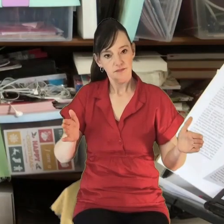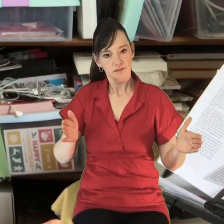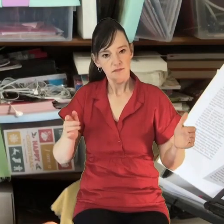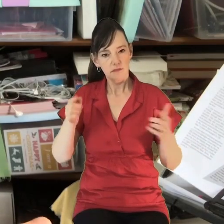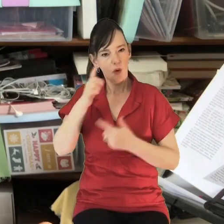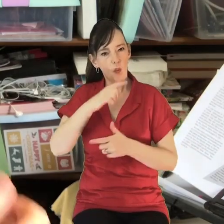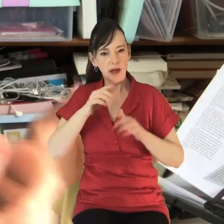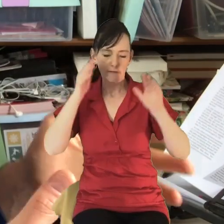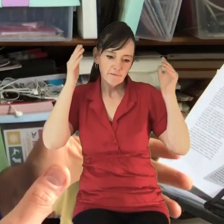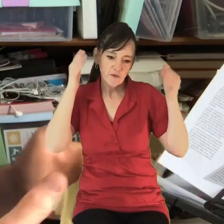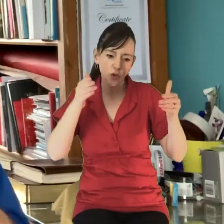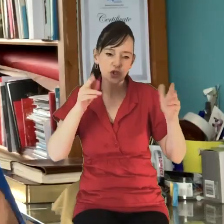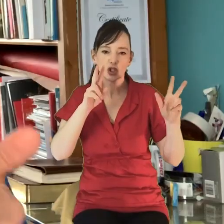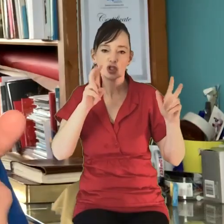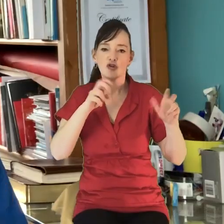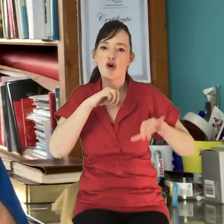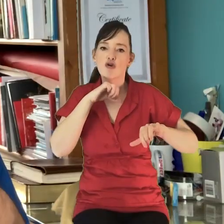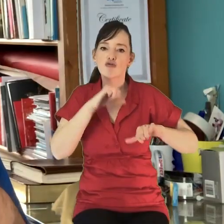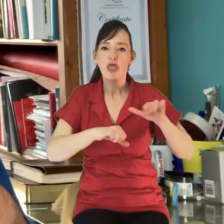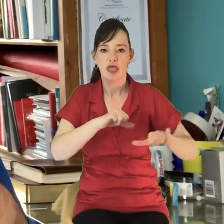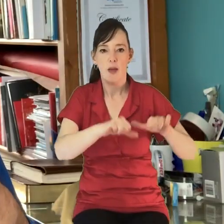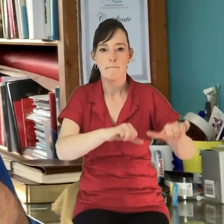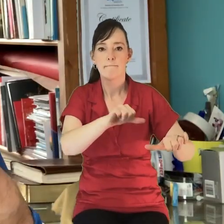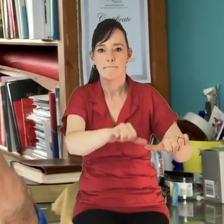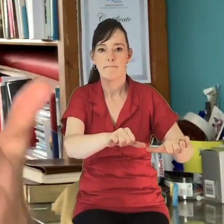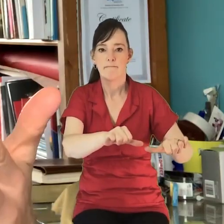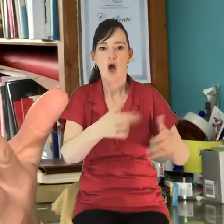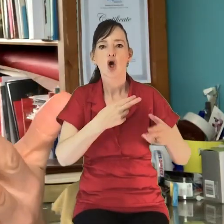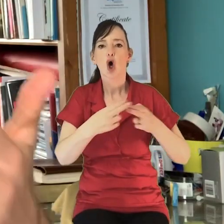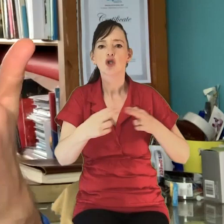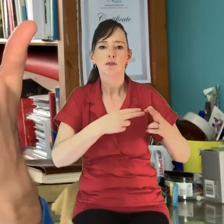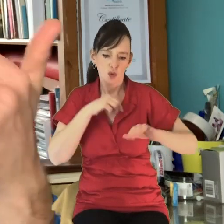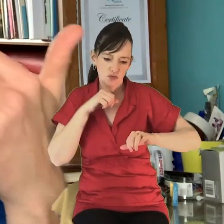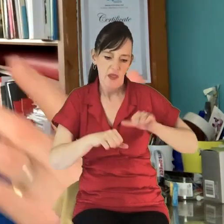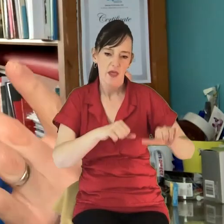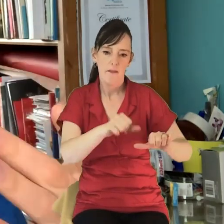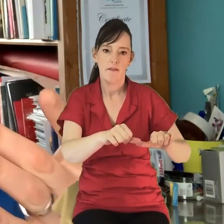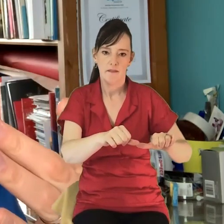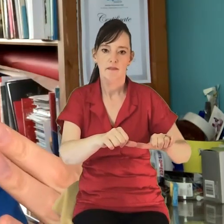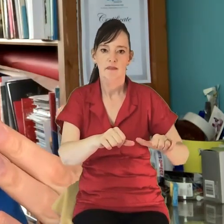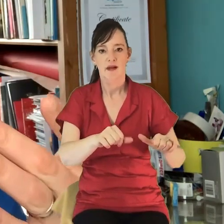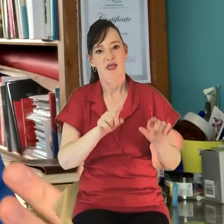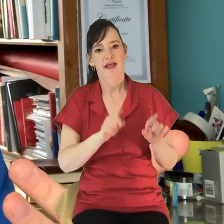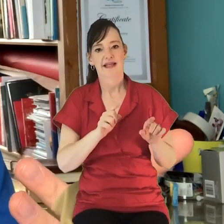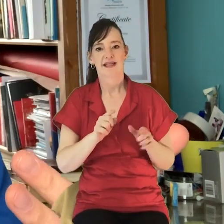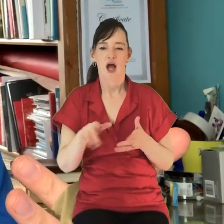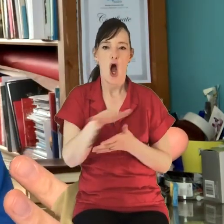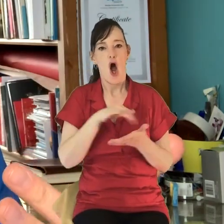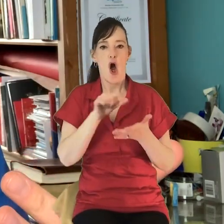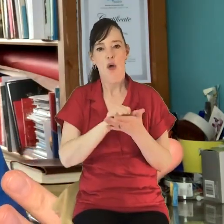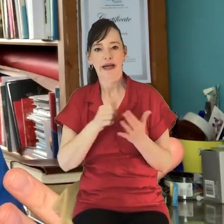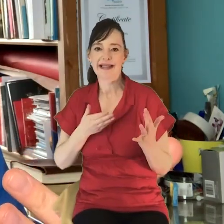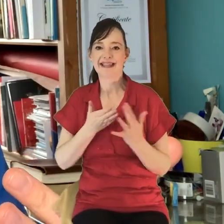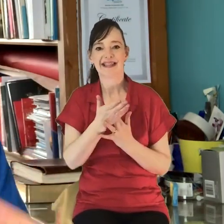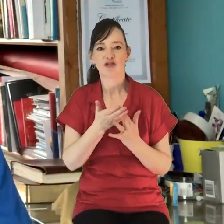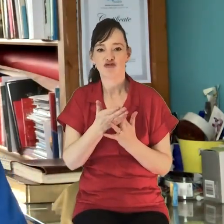looked at rhythms, gospel rhythms, how to kind of live out this kind of this holy disruption, which is what we called it.